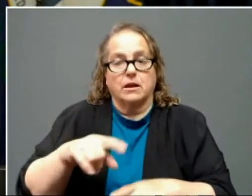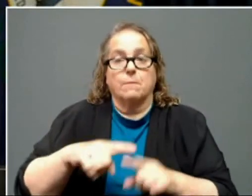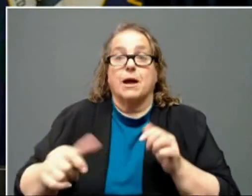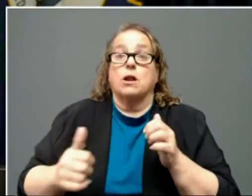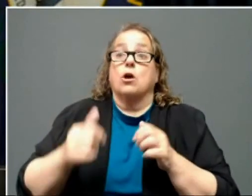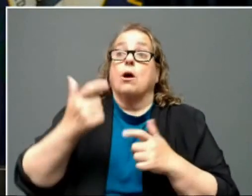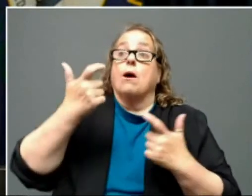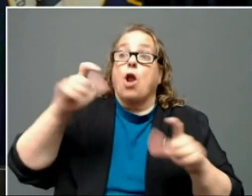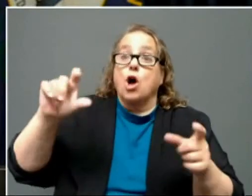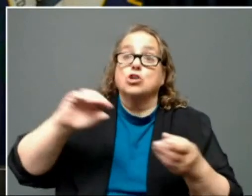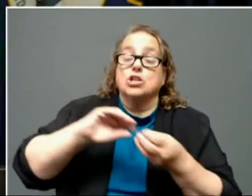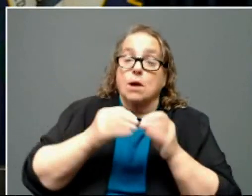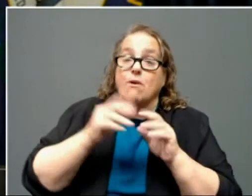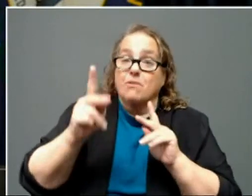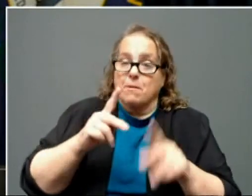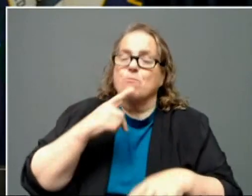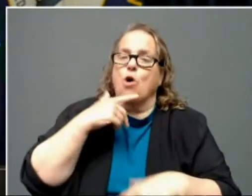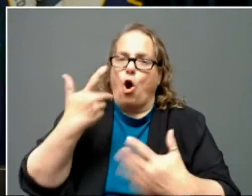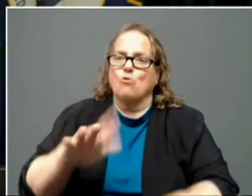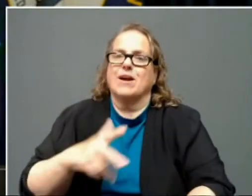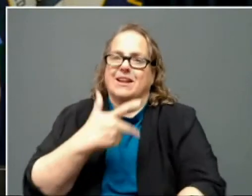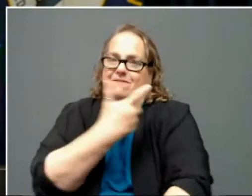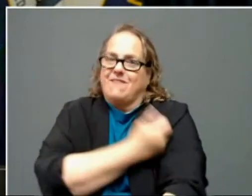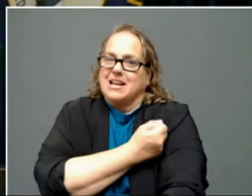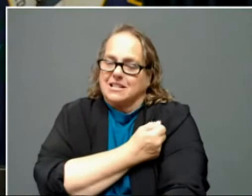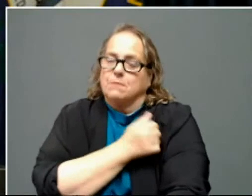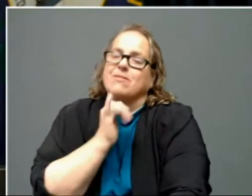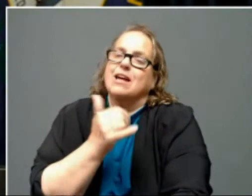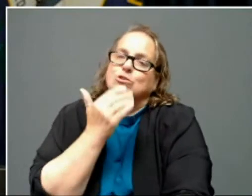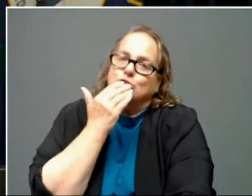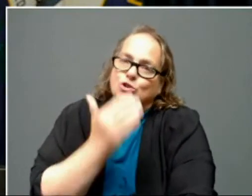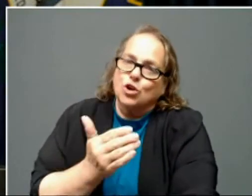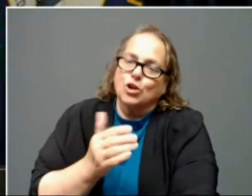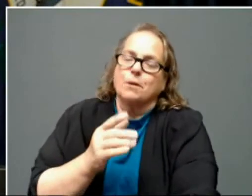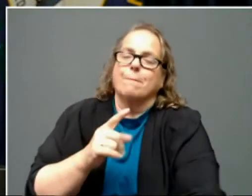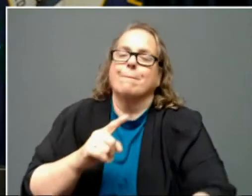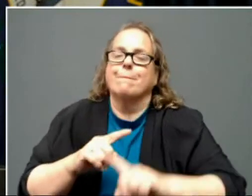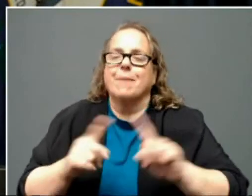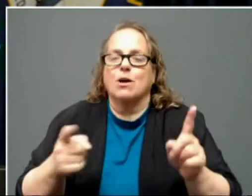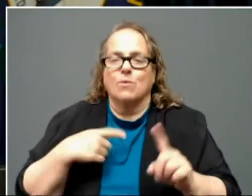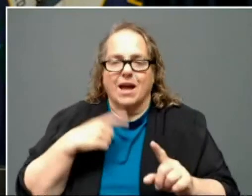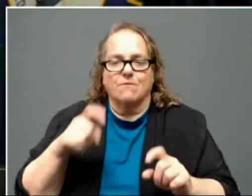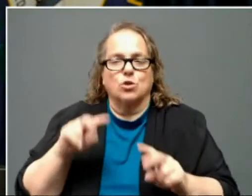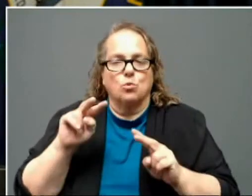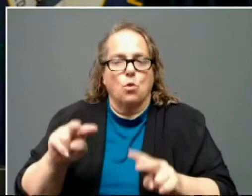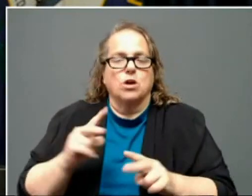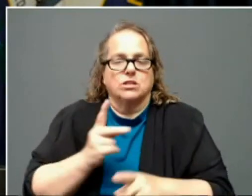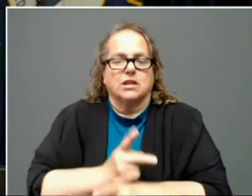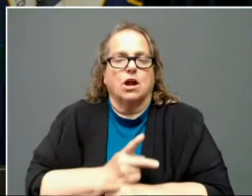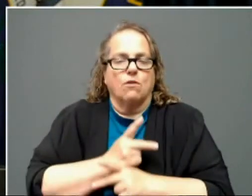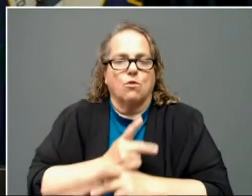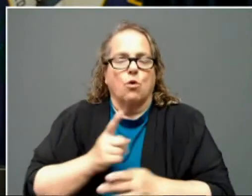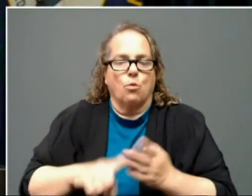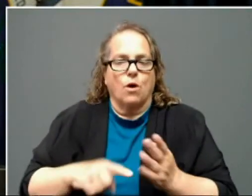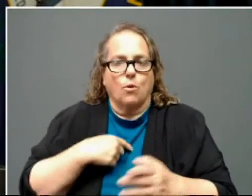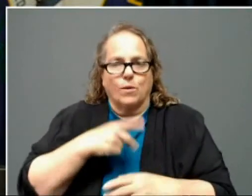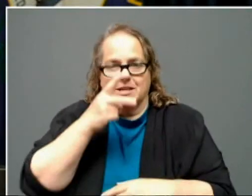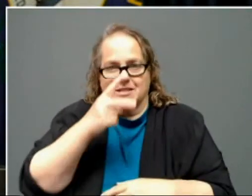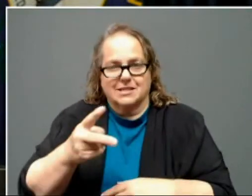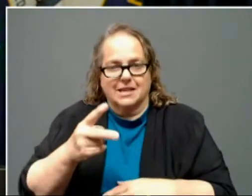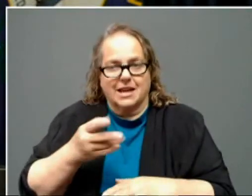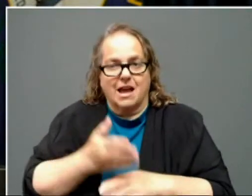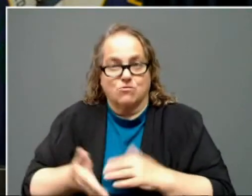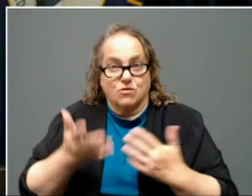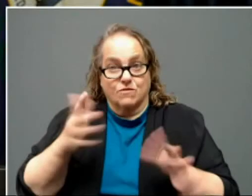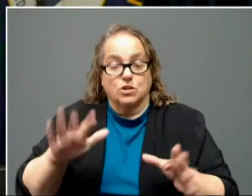would be a good thing. We'll watch carefully in what we see afterwards. Certainly, we are learning